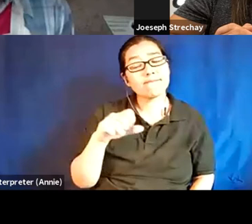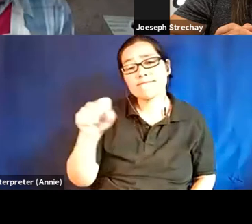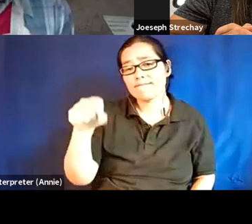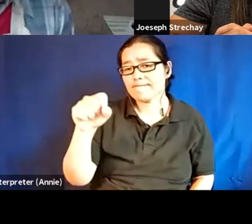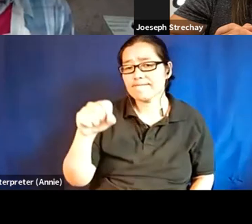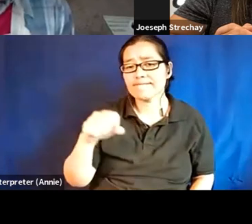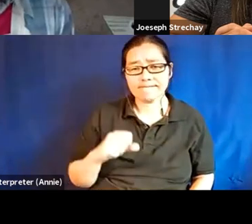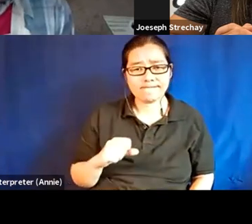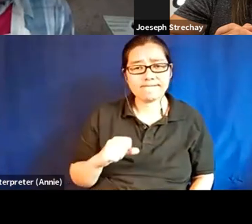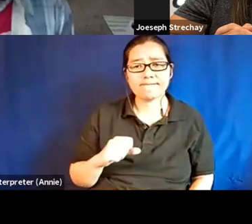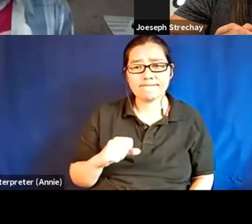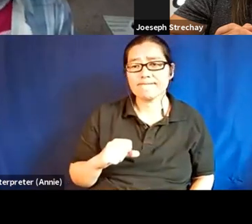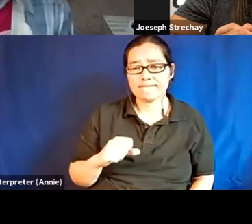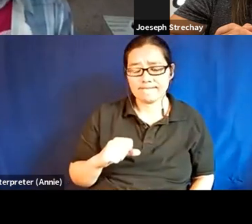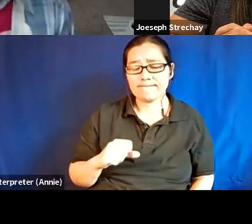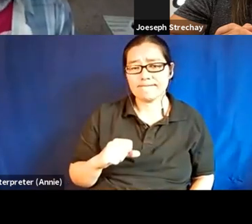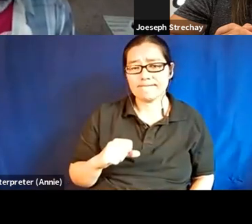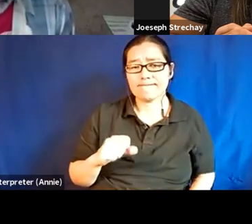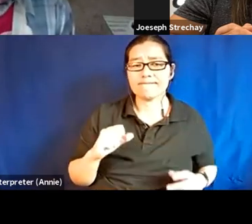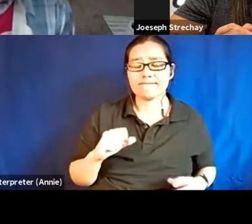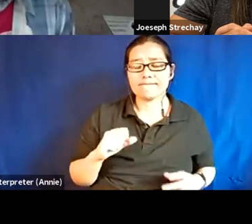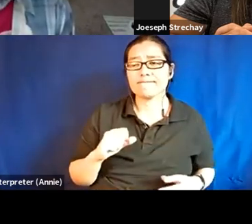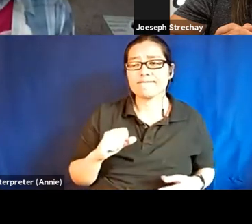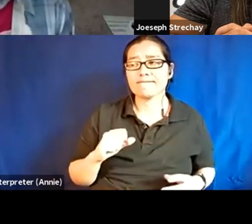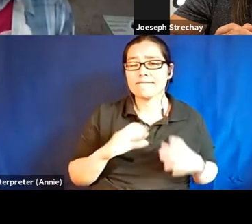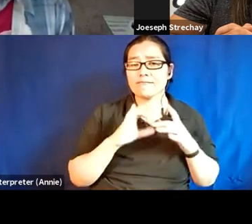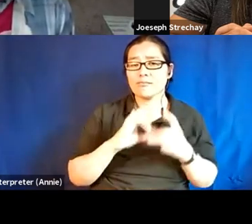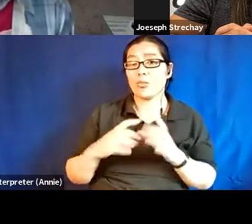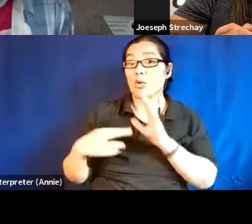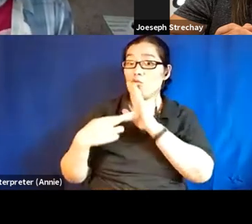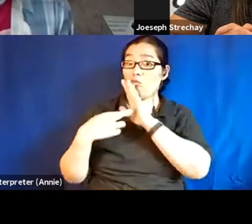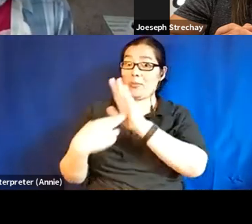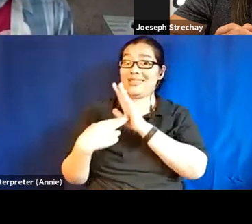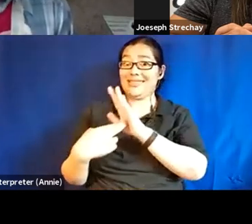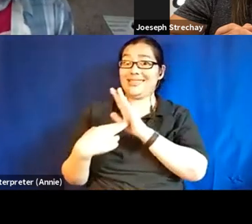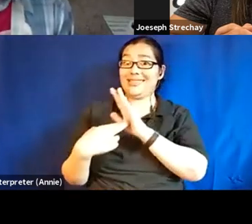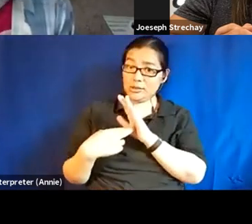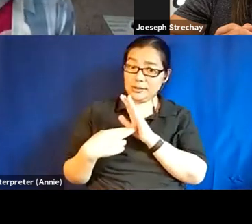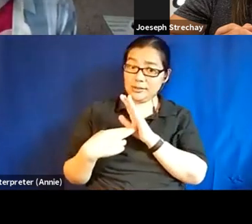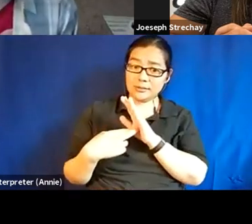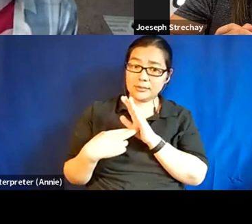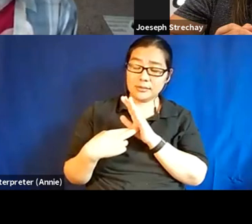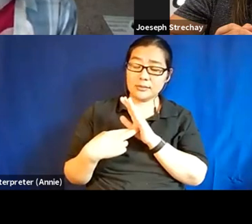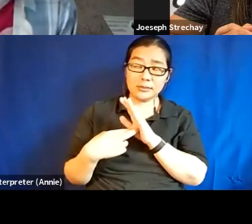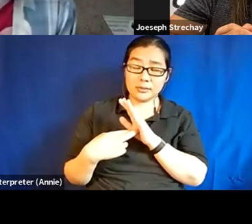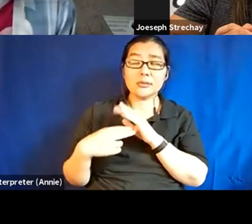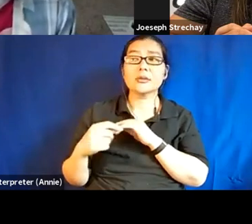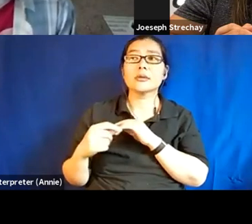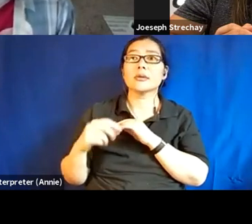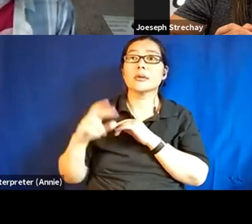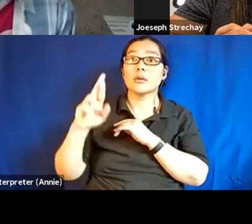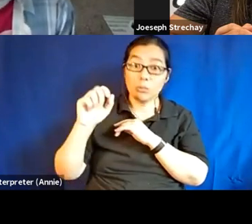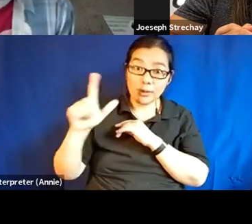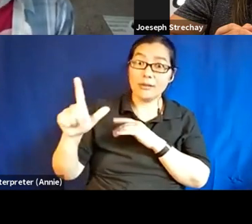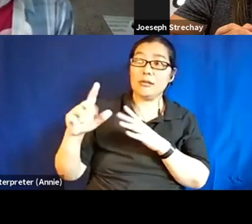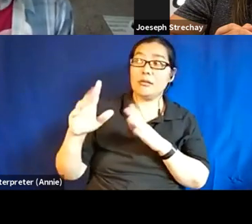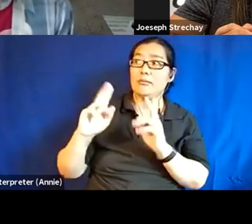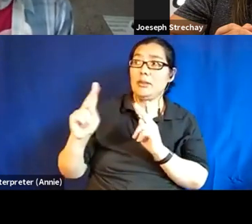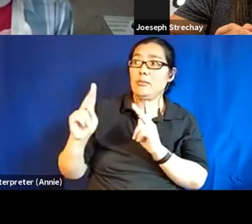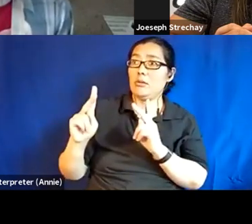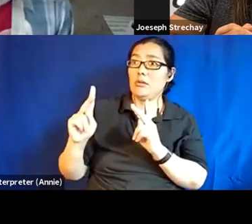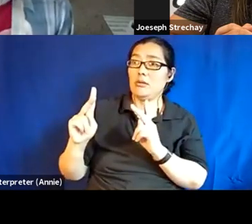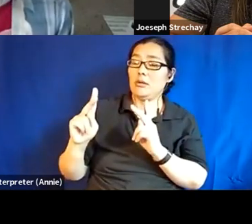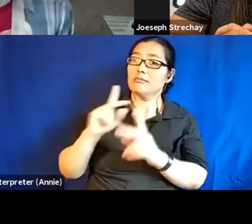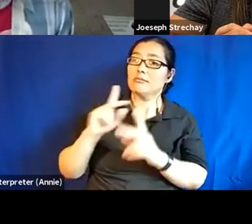just the fact that, um, if we're going to talk about representation and we're, we're going to talk about, you know, real people in American and world history who are